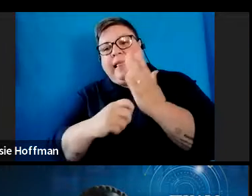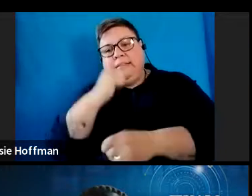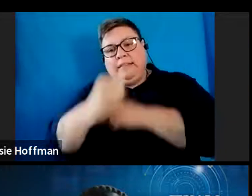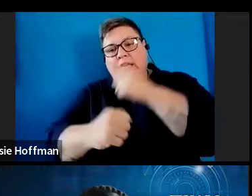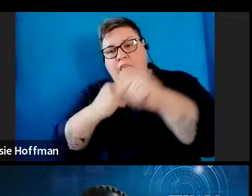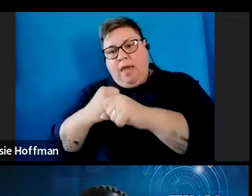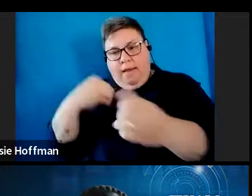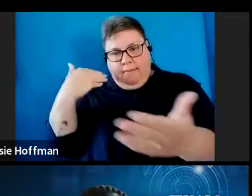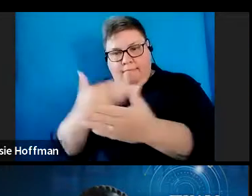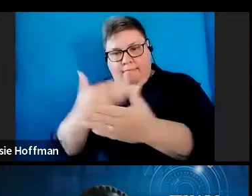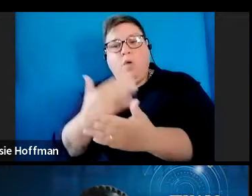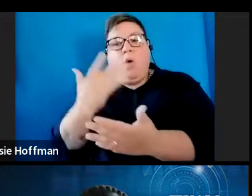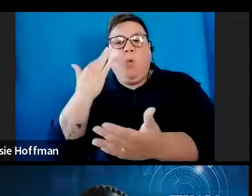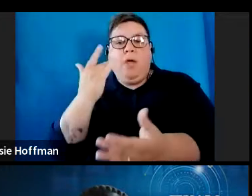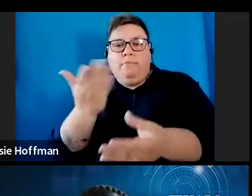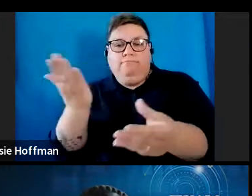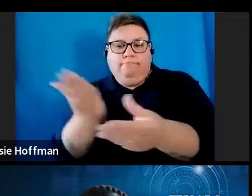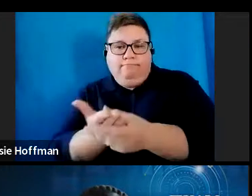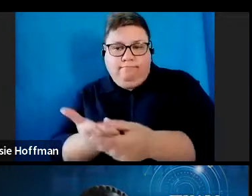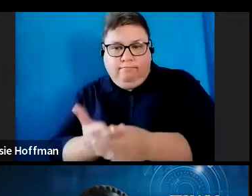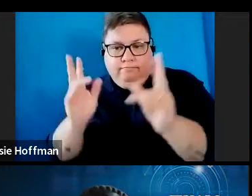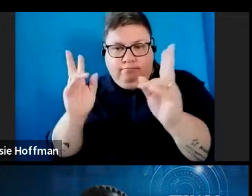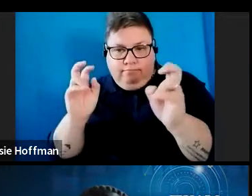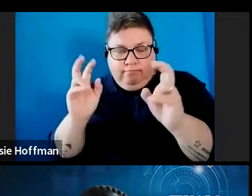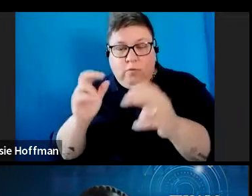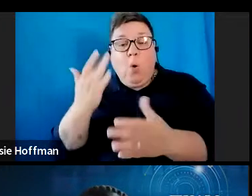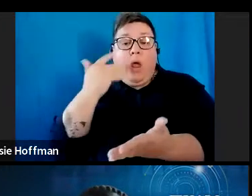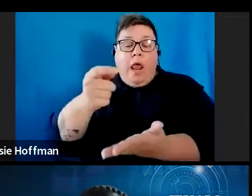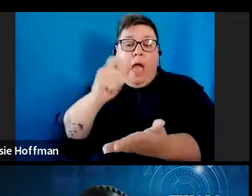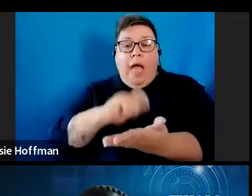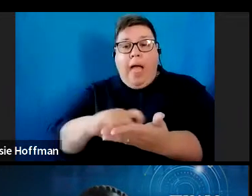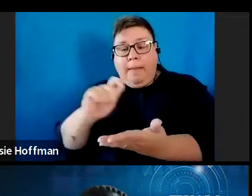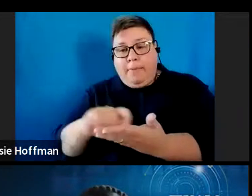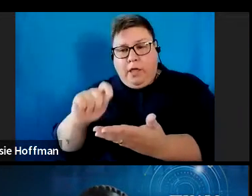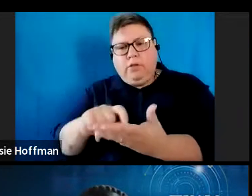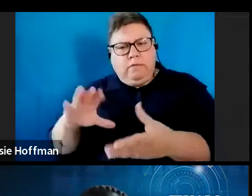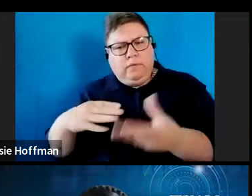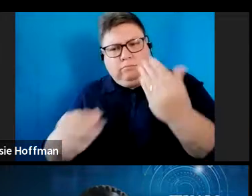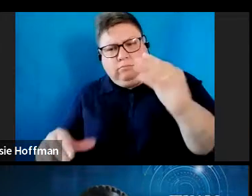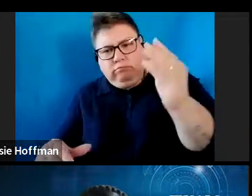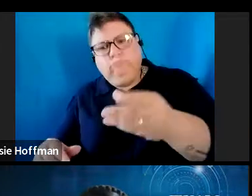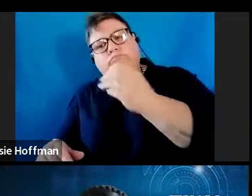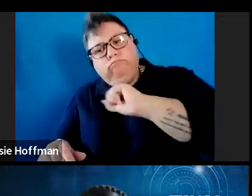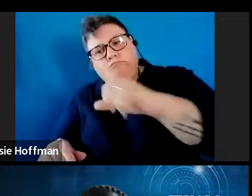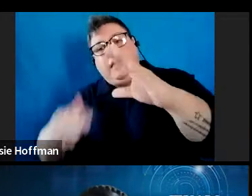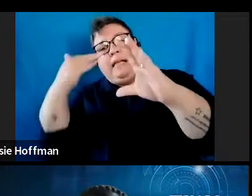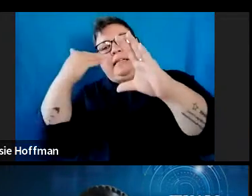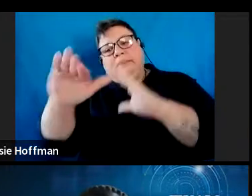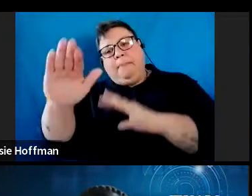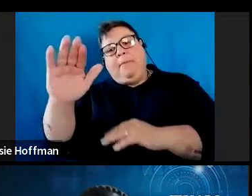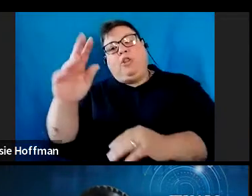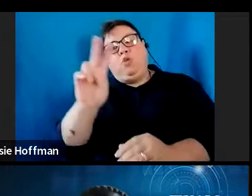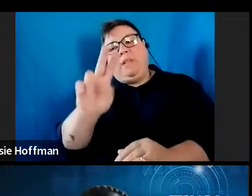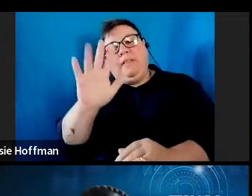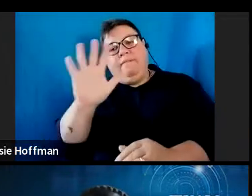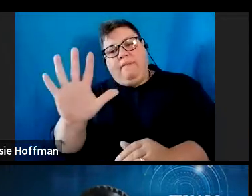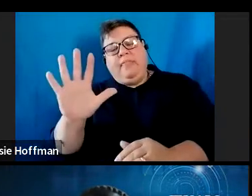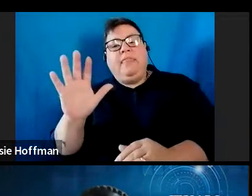submitted. For example, an application form is completed and submitted on the 25th of March 2023.